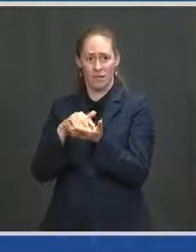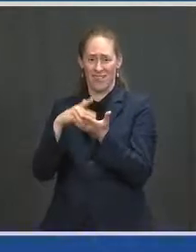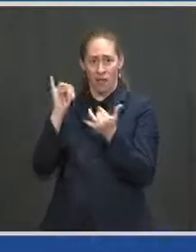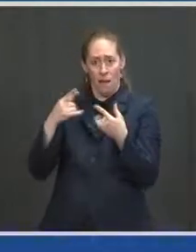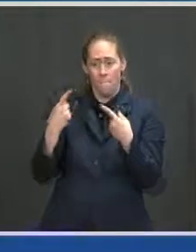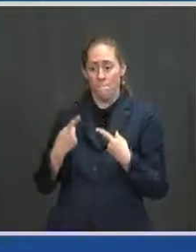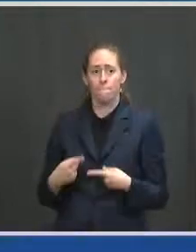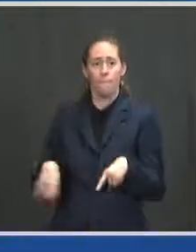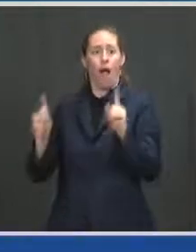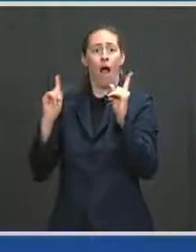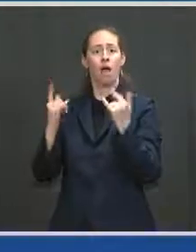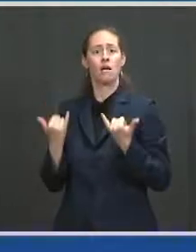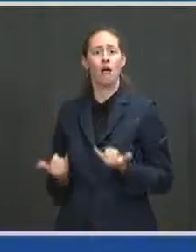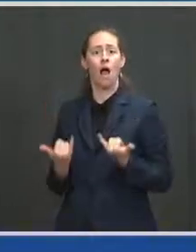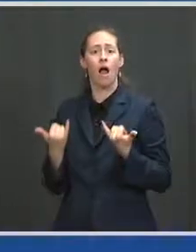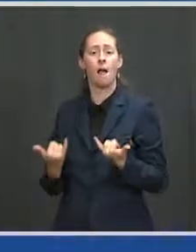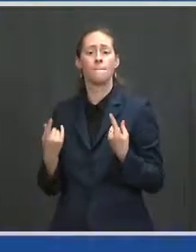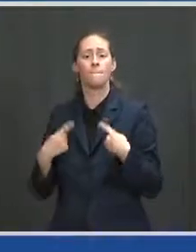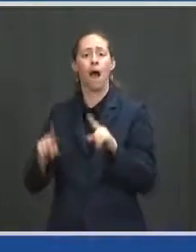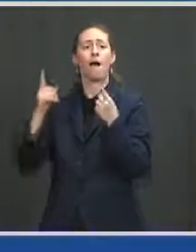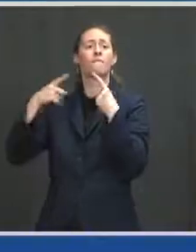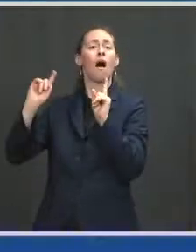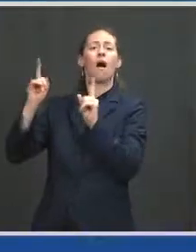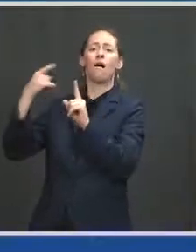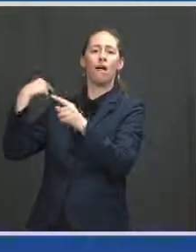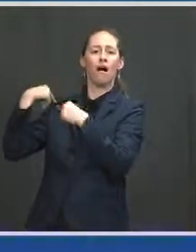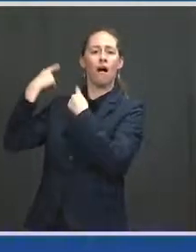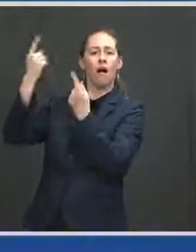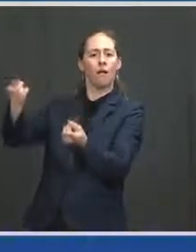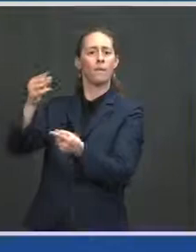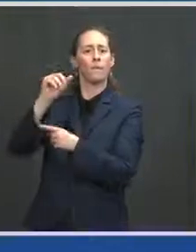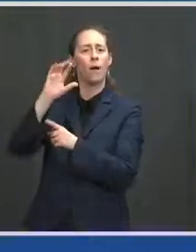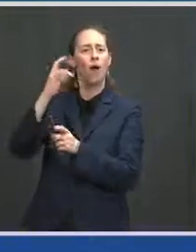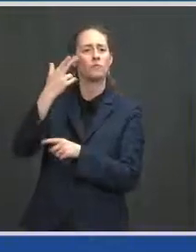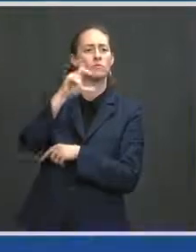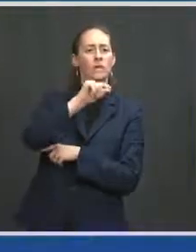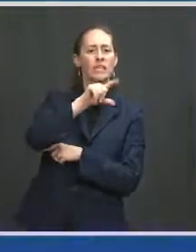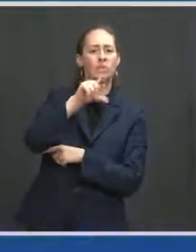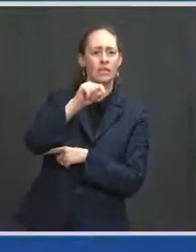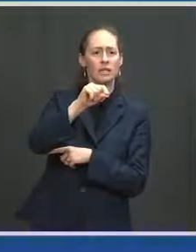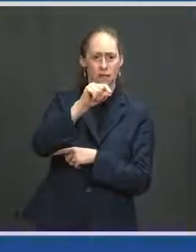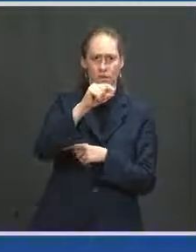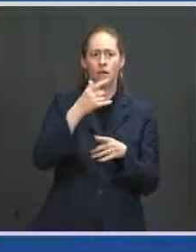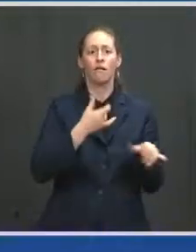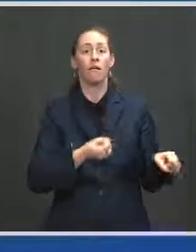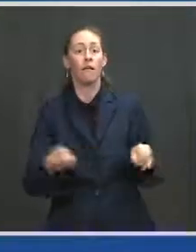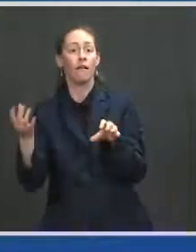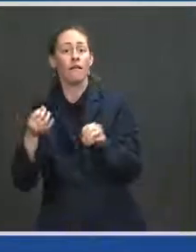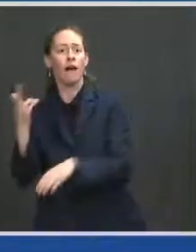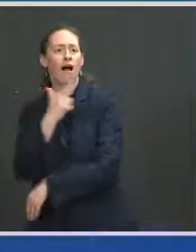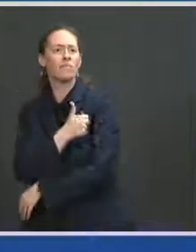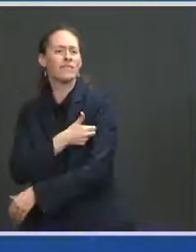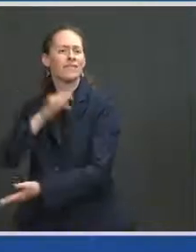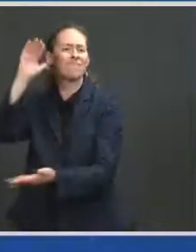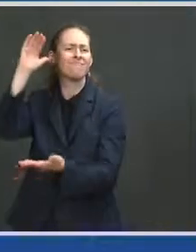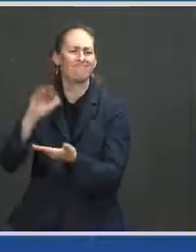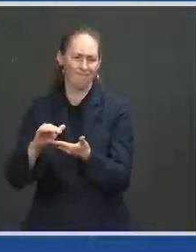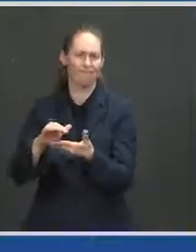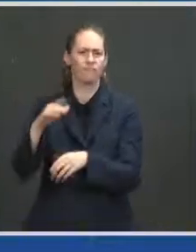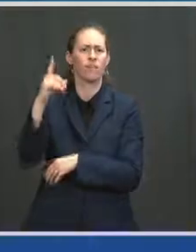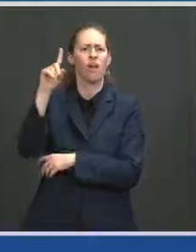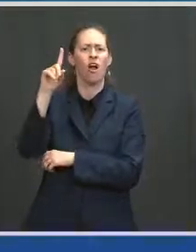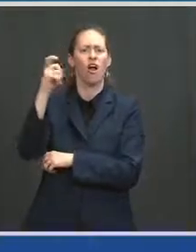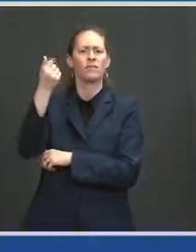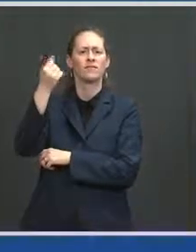2020. Average hospitalizations are down from 117,000 to 21,000.